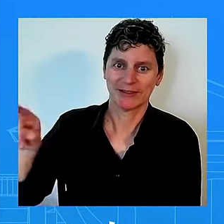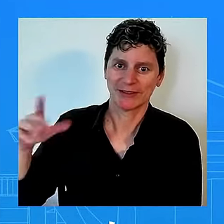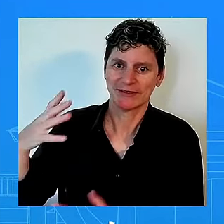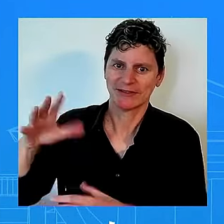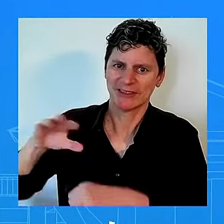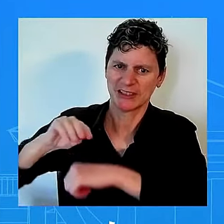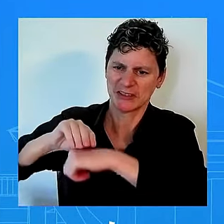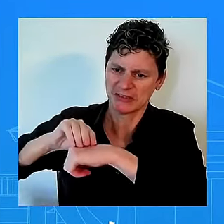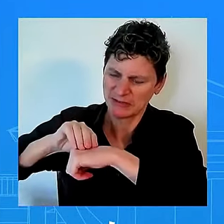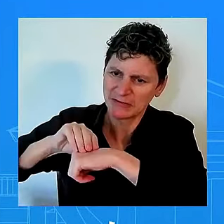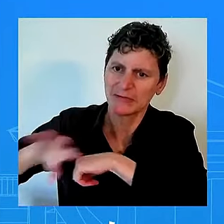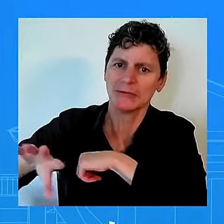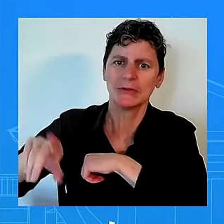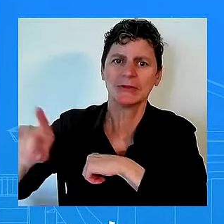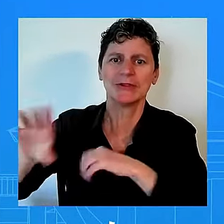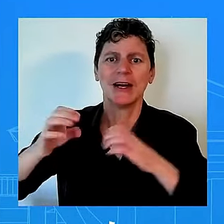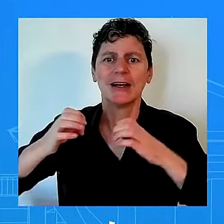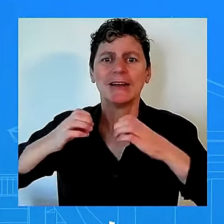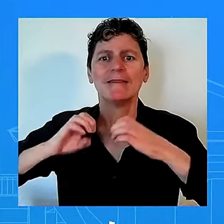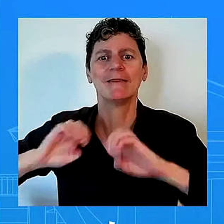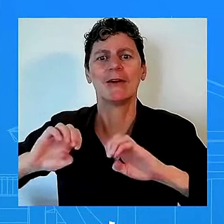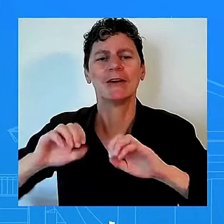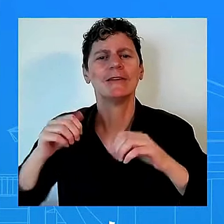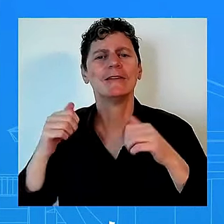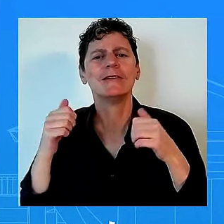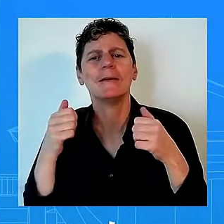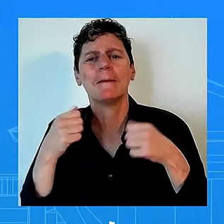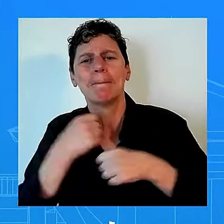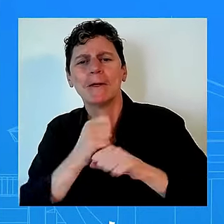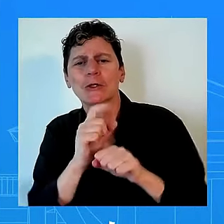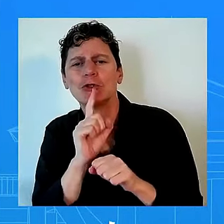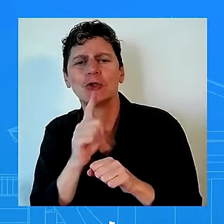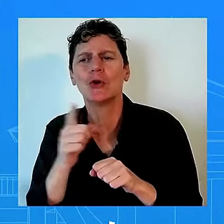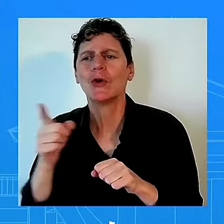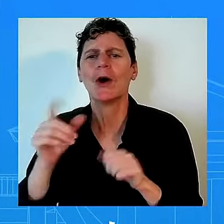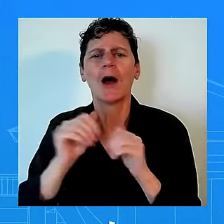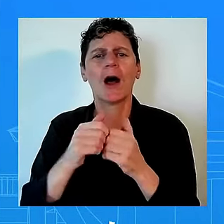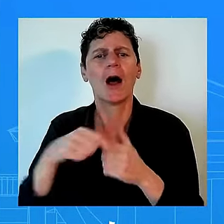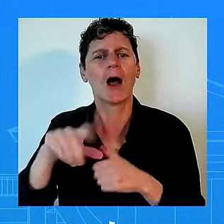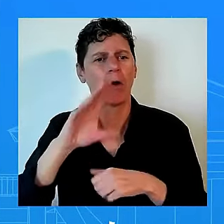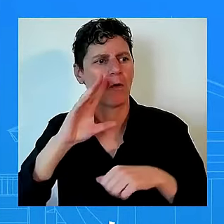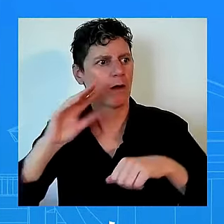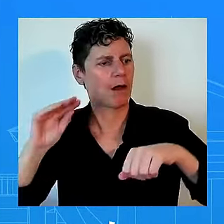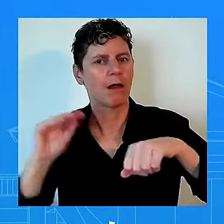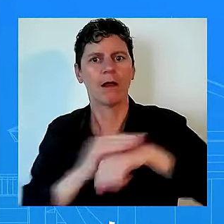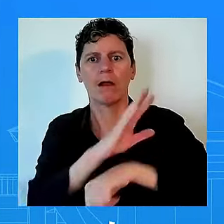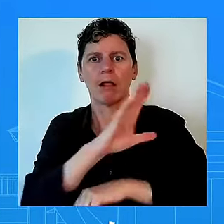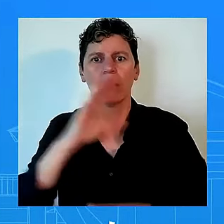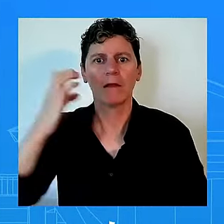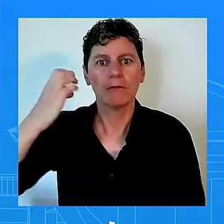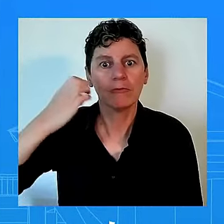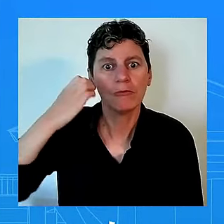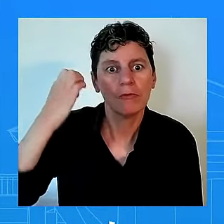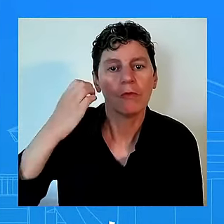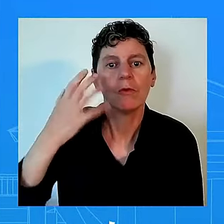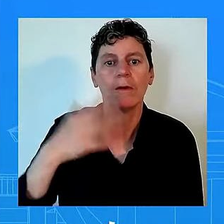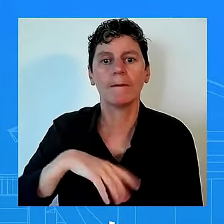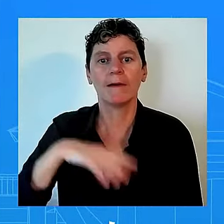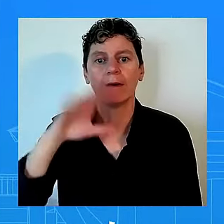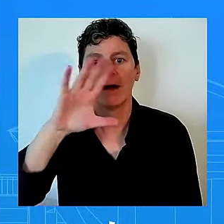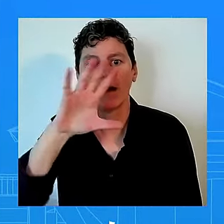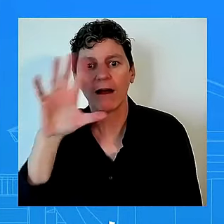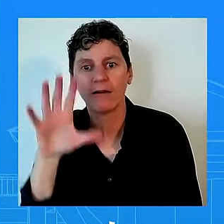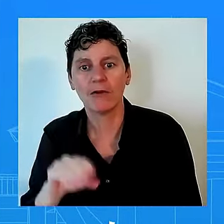anything more than that i would have to refer you to the state department and the treasury uh to speak to that as they made that announcement